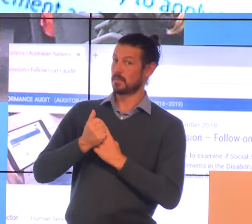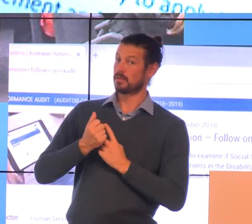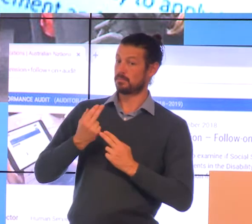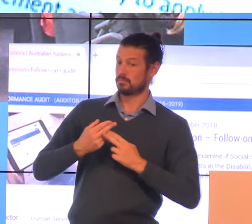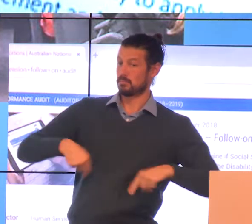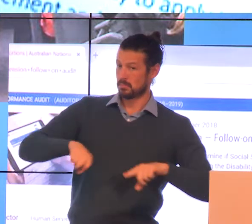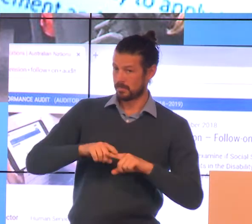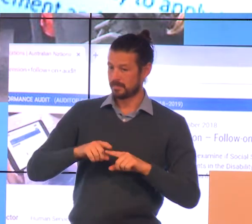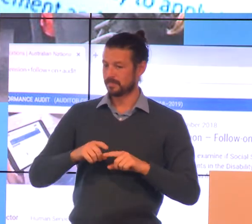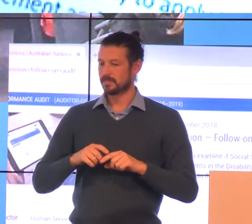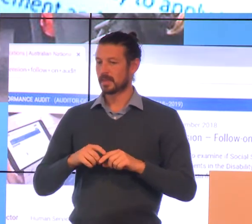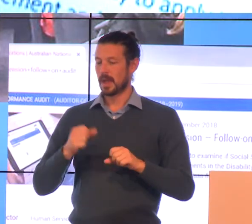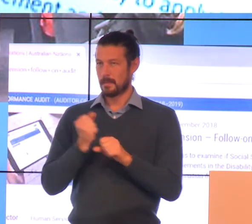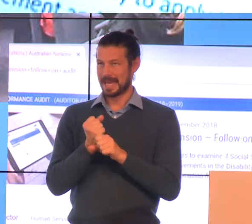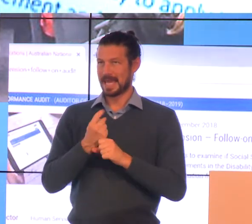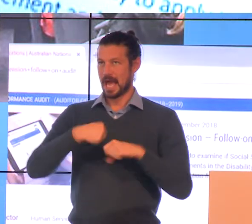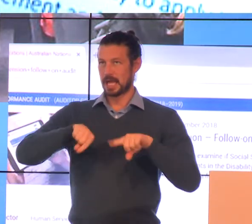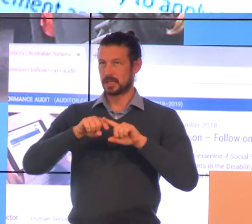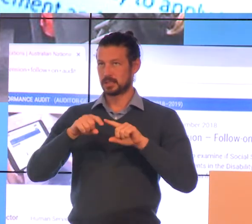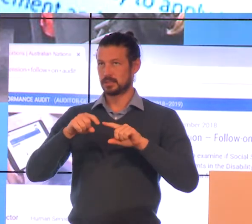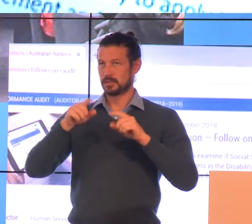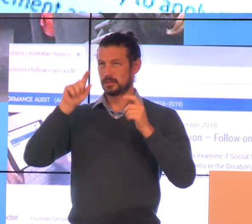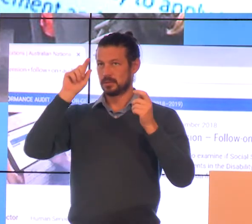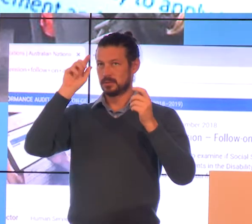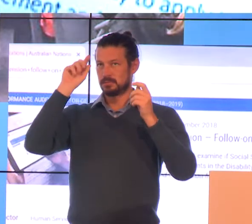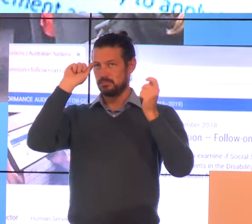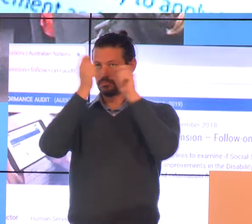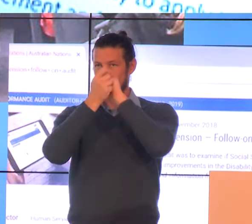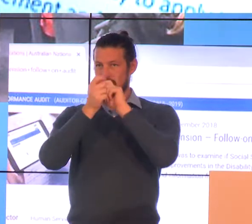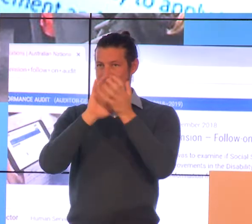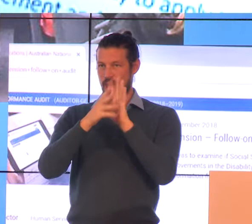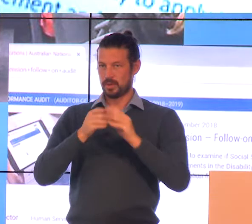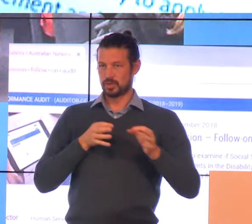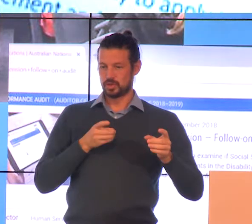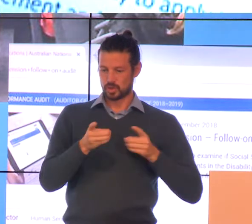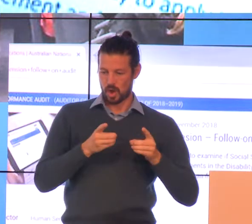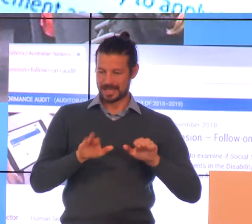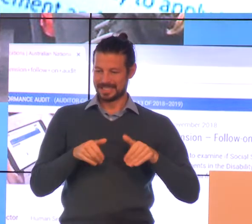us, our thinking about how we design and deliver our services.